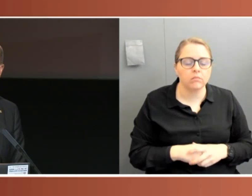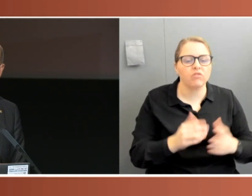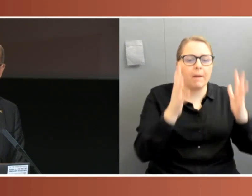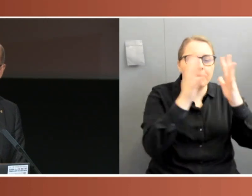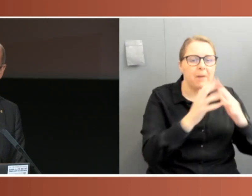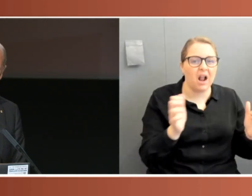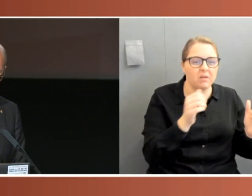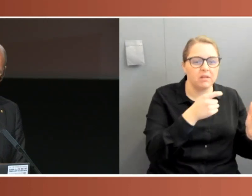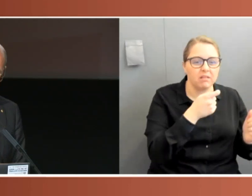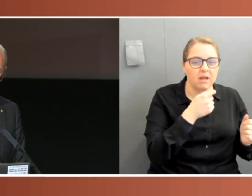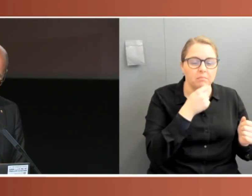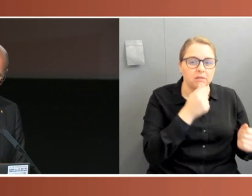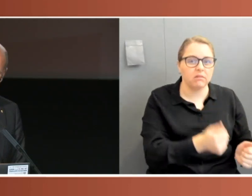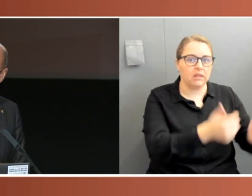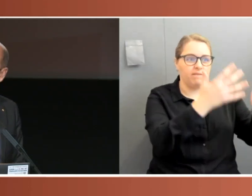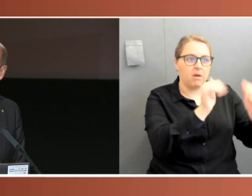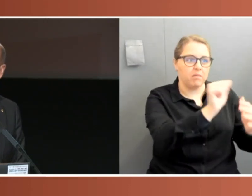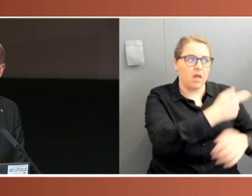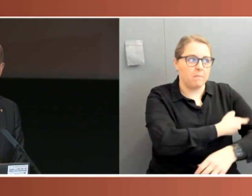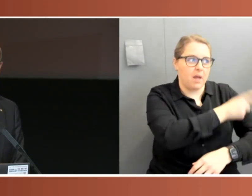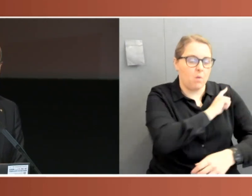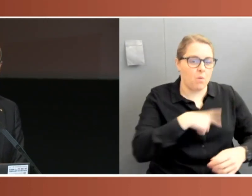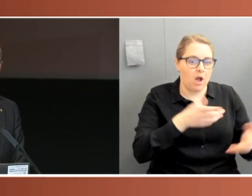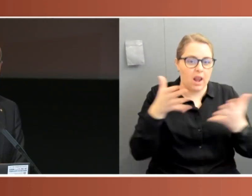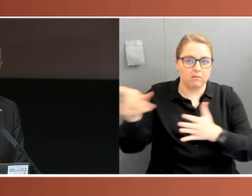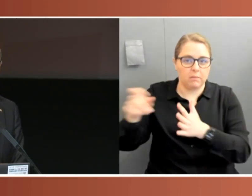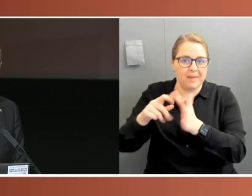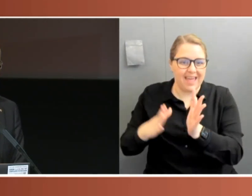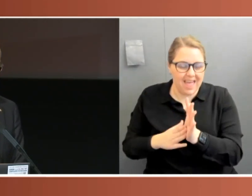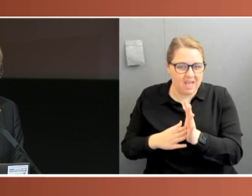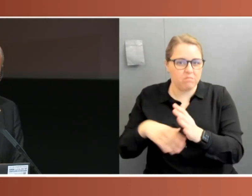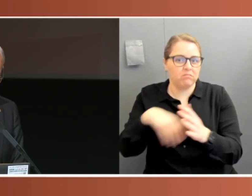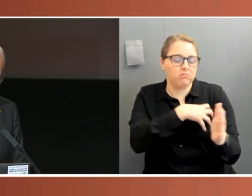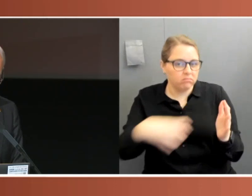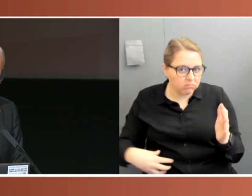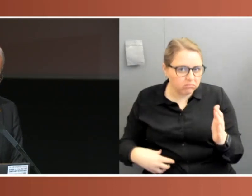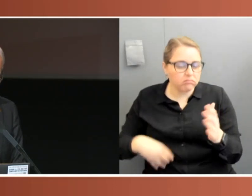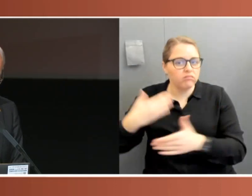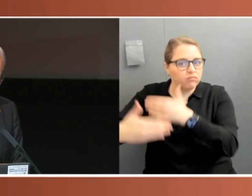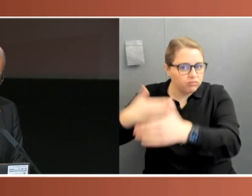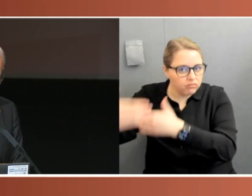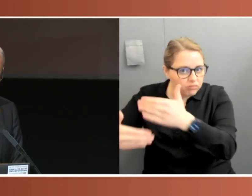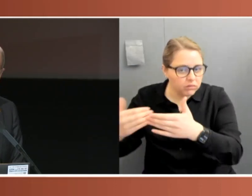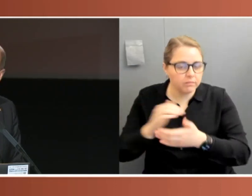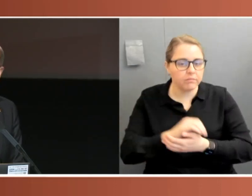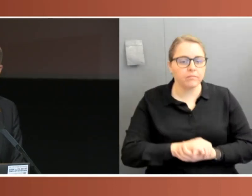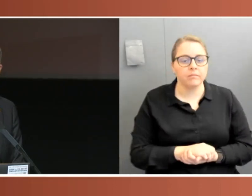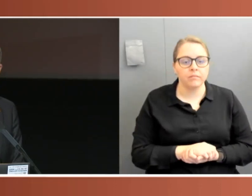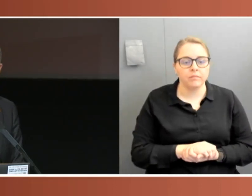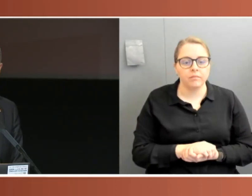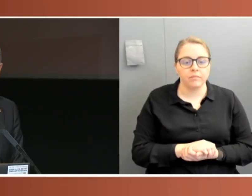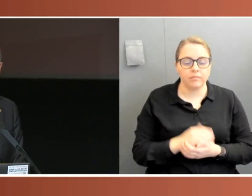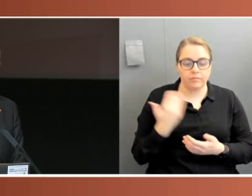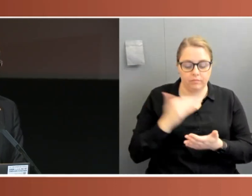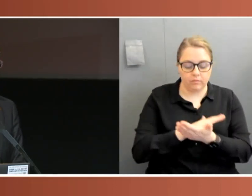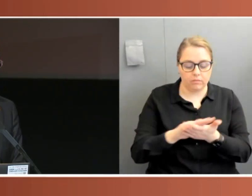areas to the executive without enabling it the possibility of scrutiny through disallowance. And, as Harry has indicated, the